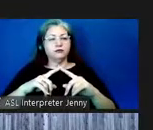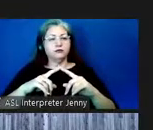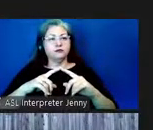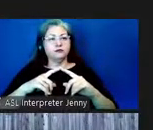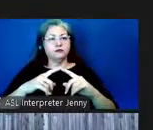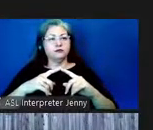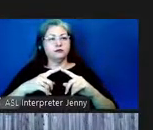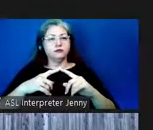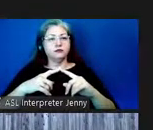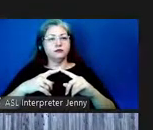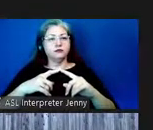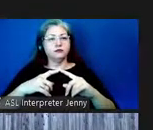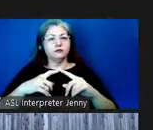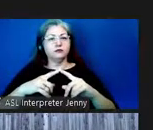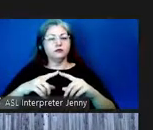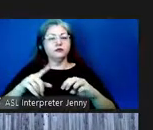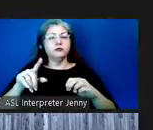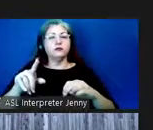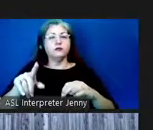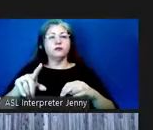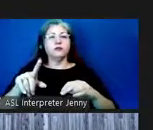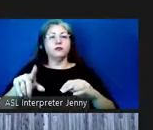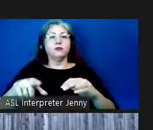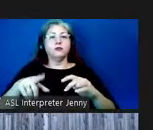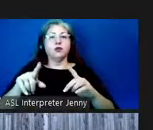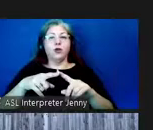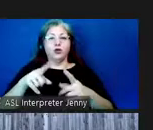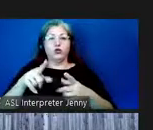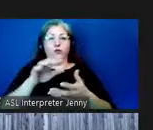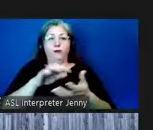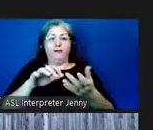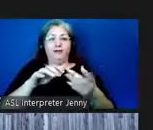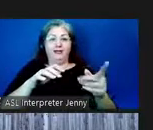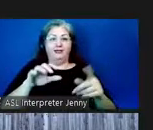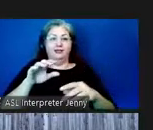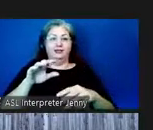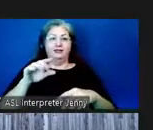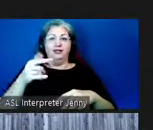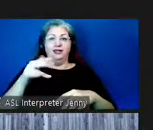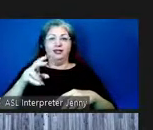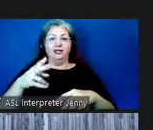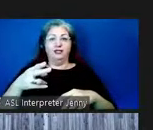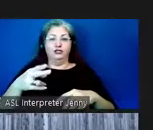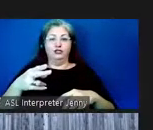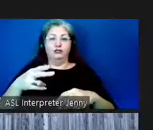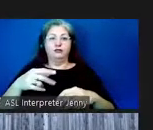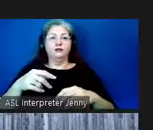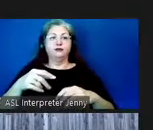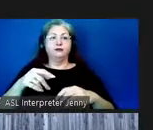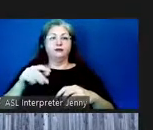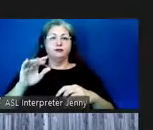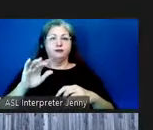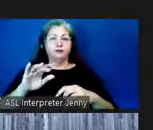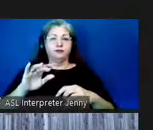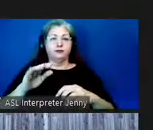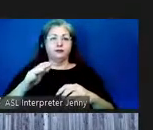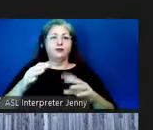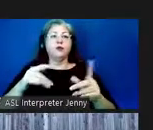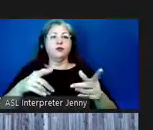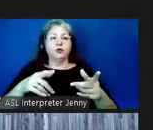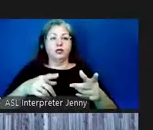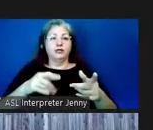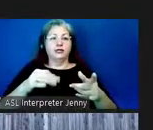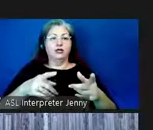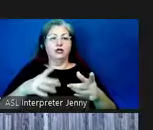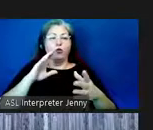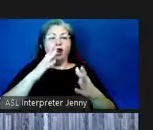need to when you mix it on glitch here come on let me begin okay what happens is